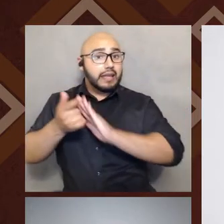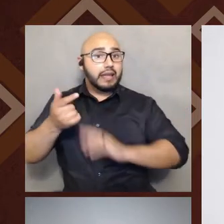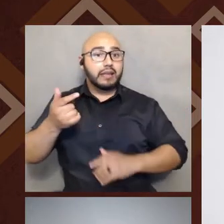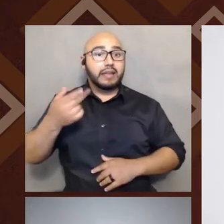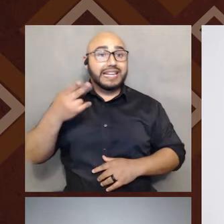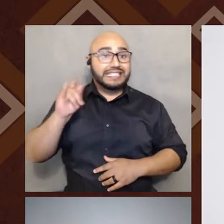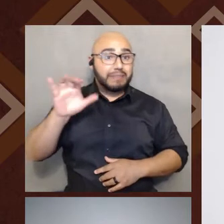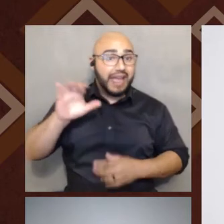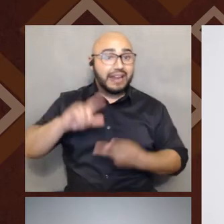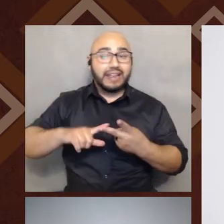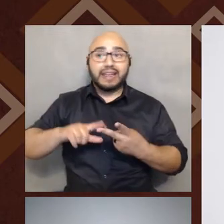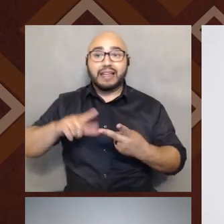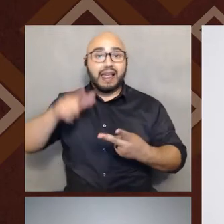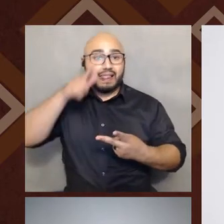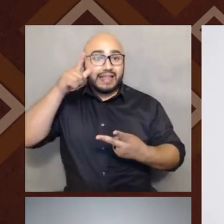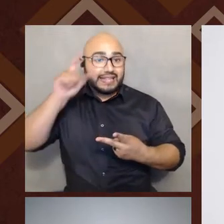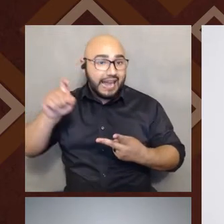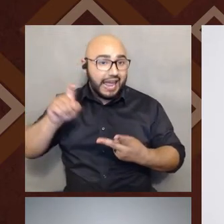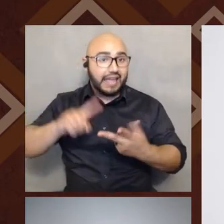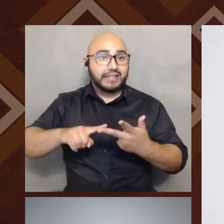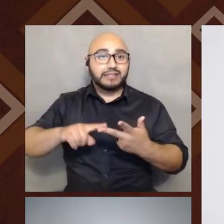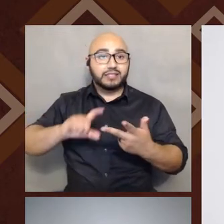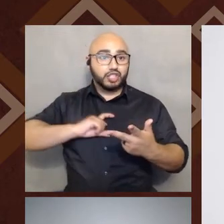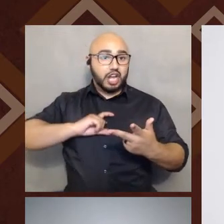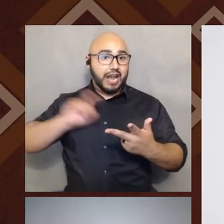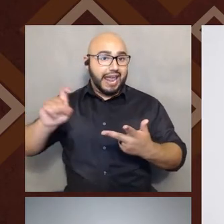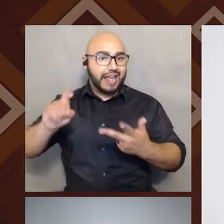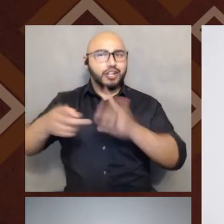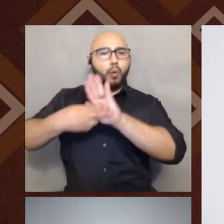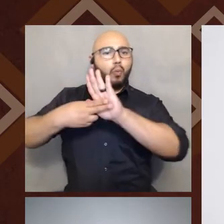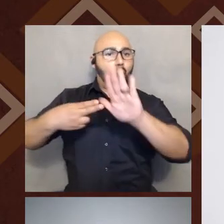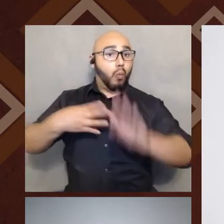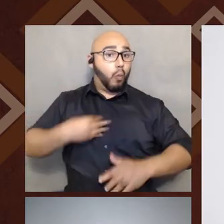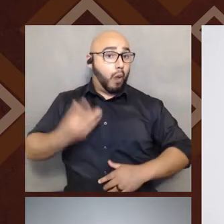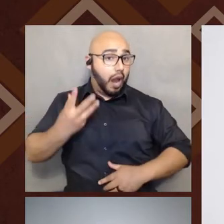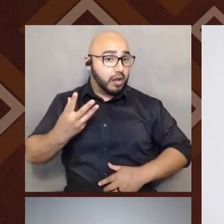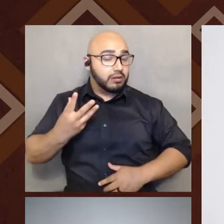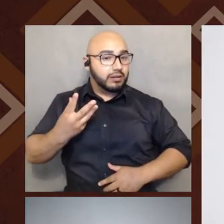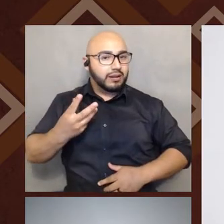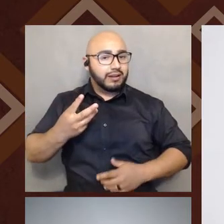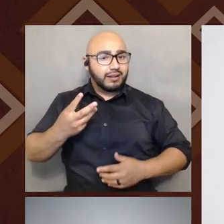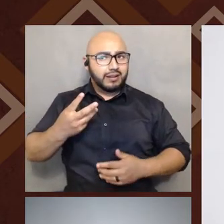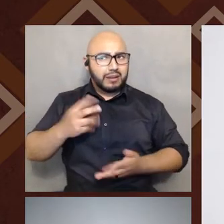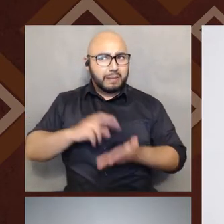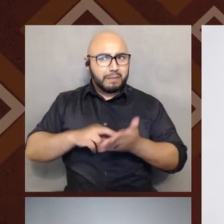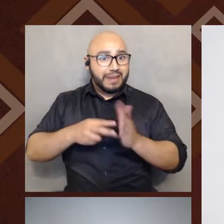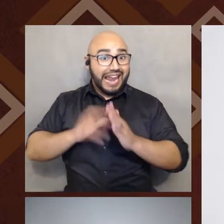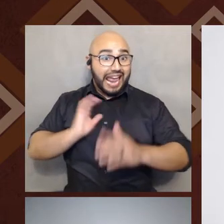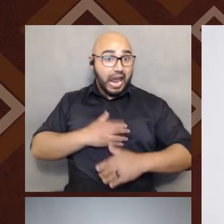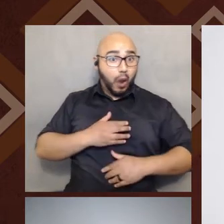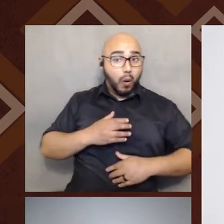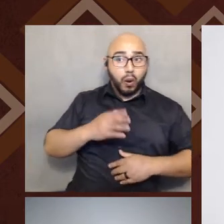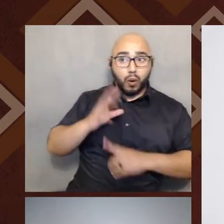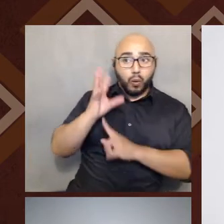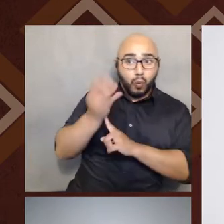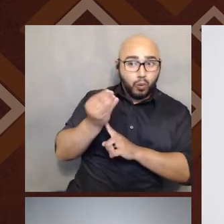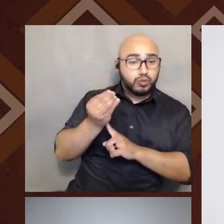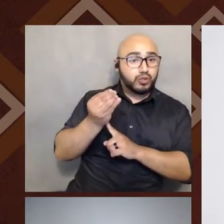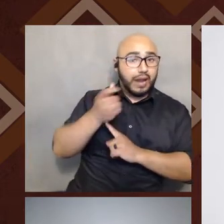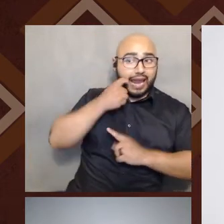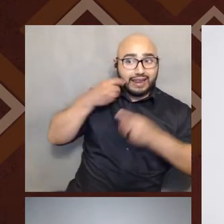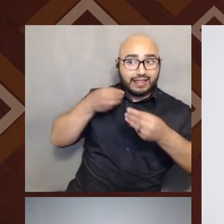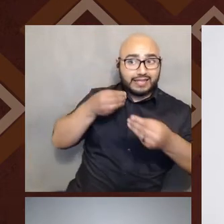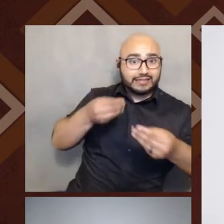Latinx, Chicanx folks are considered white, that doesn't mean the implications of our culture and our ethnicity have